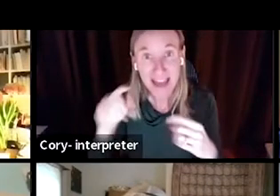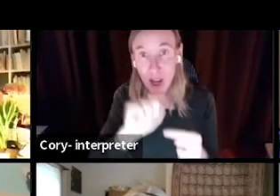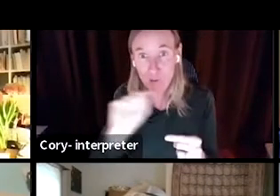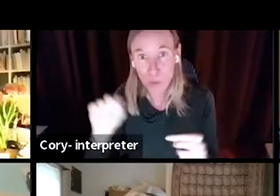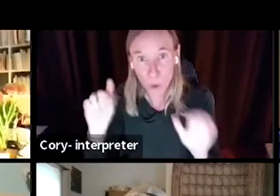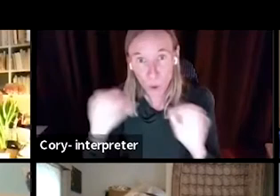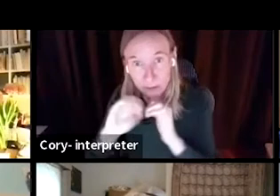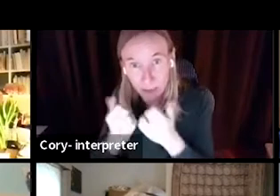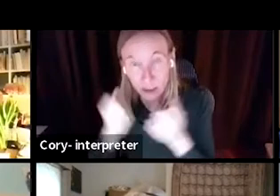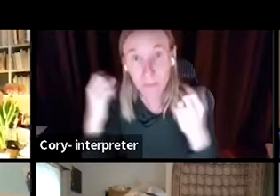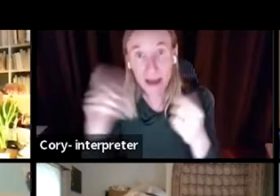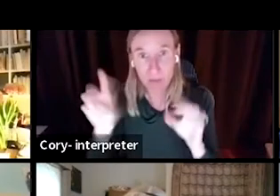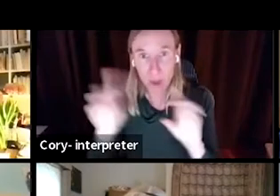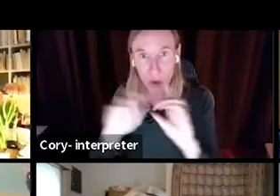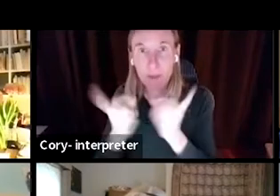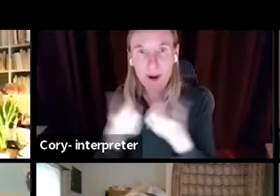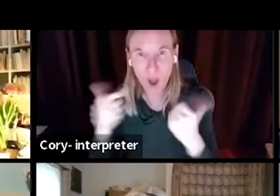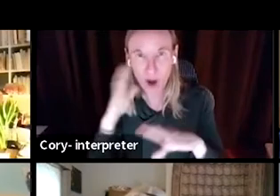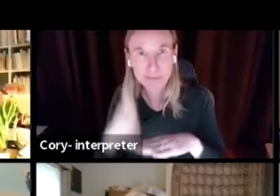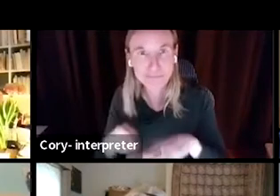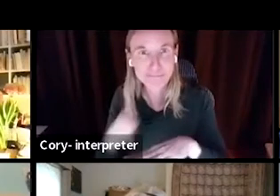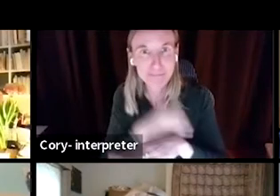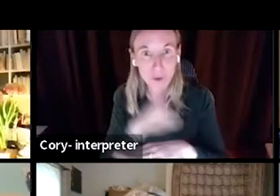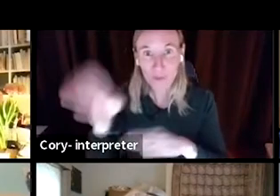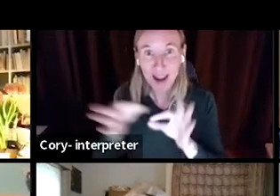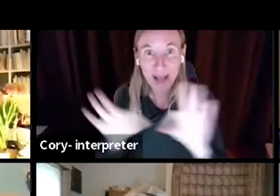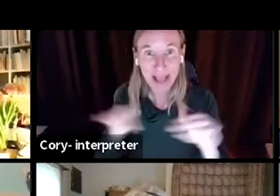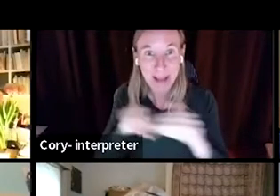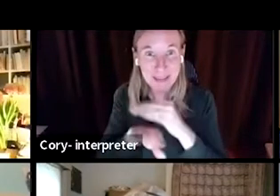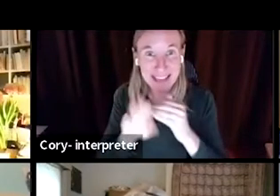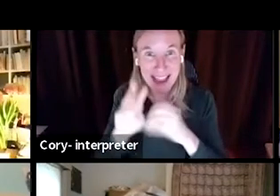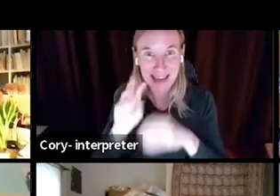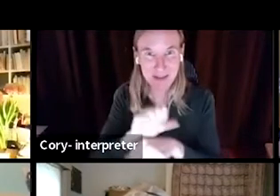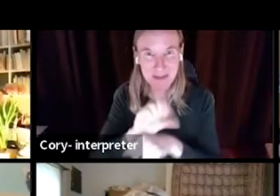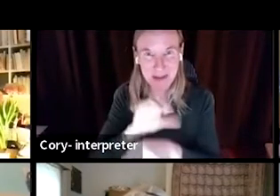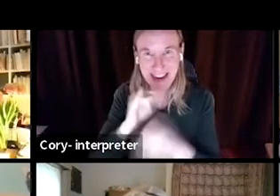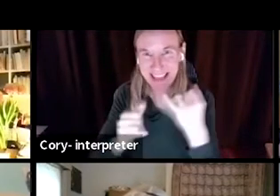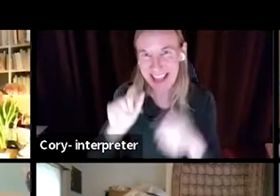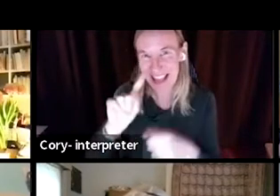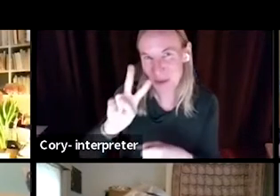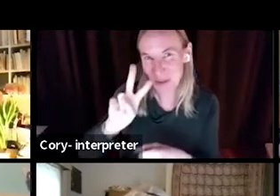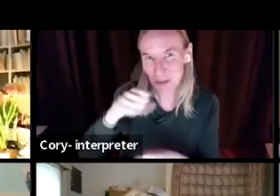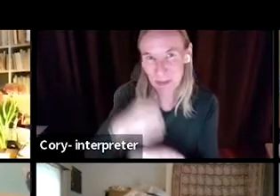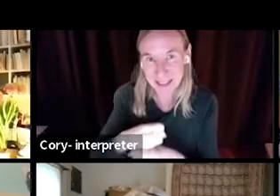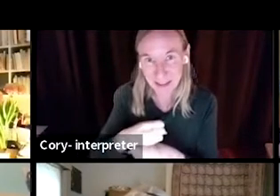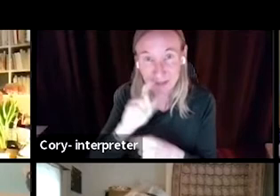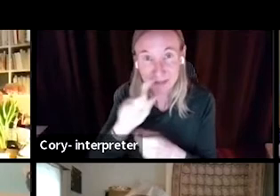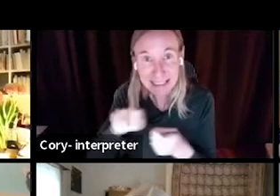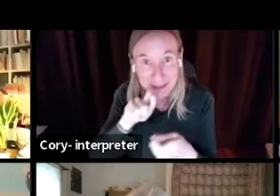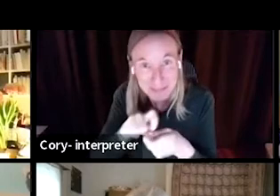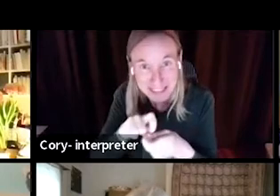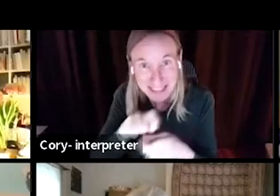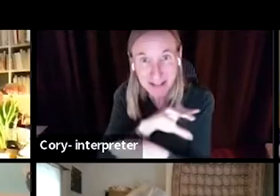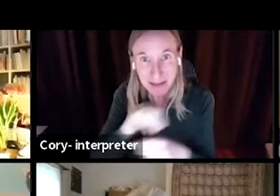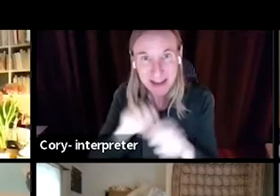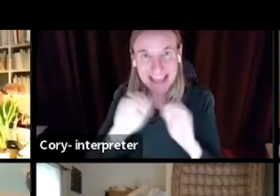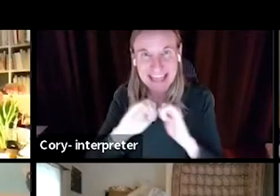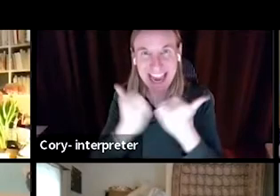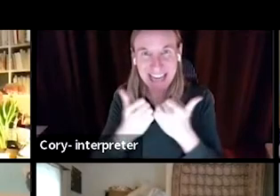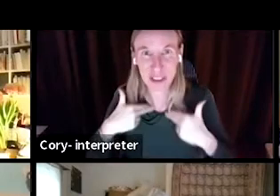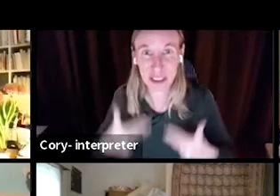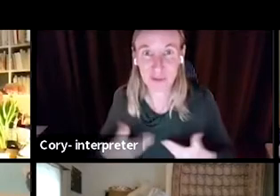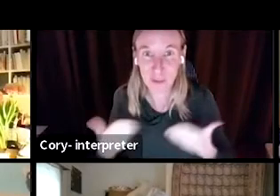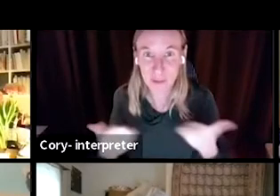departments have also advanced their language access work in the last couple of years, particularly in the Agency of Human